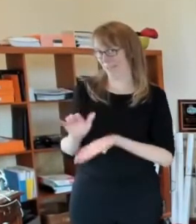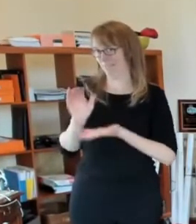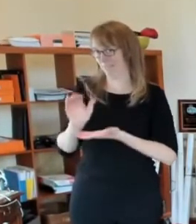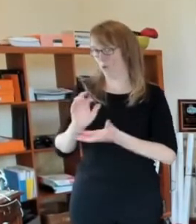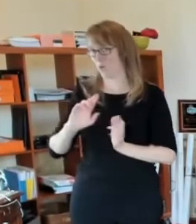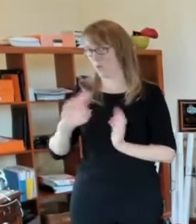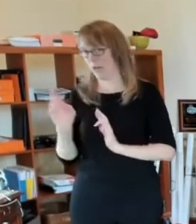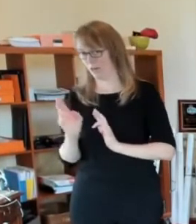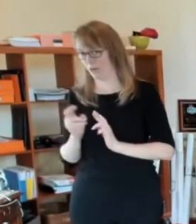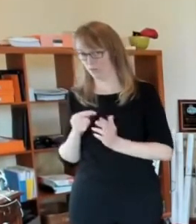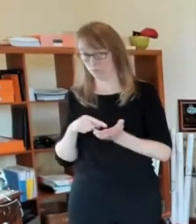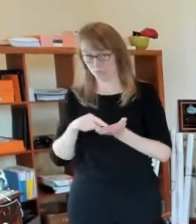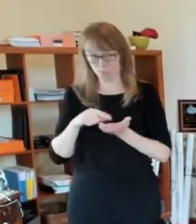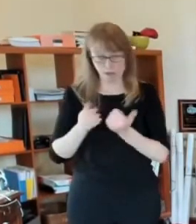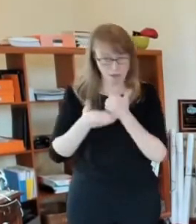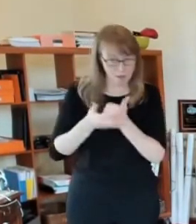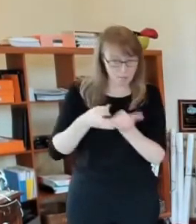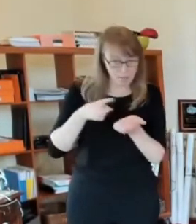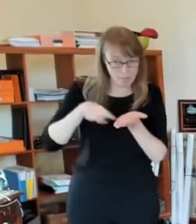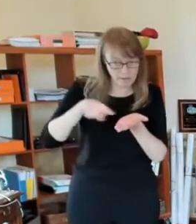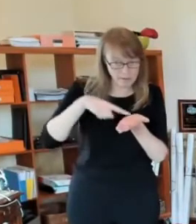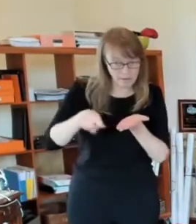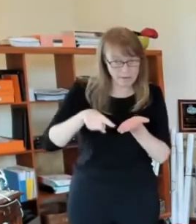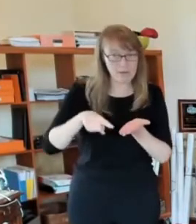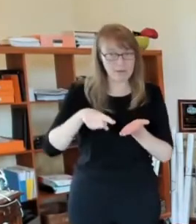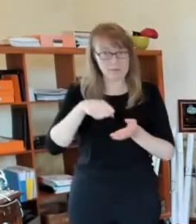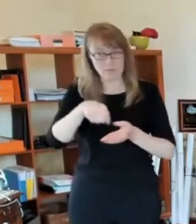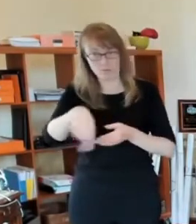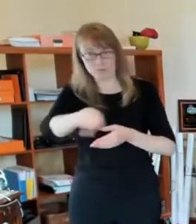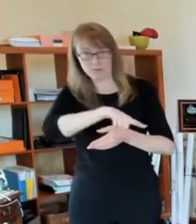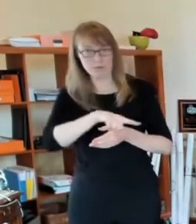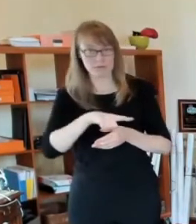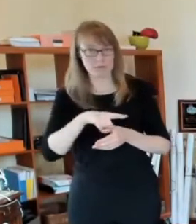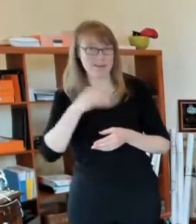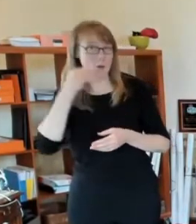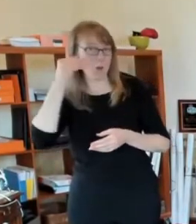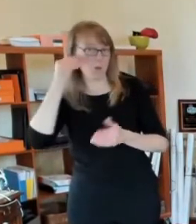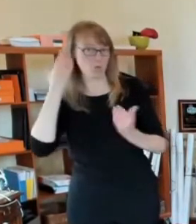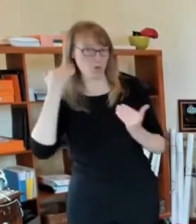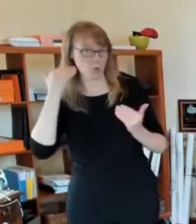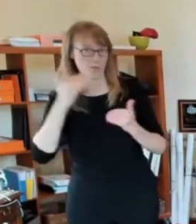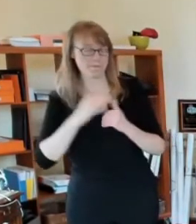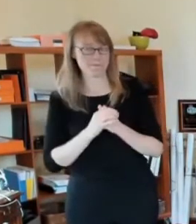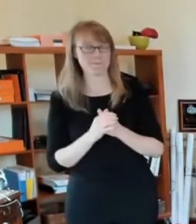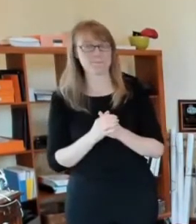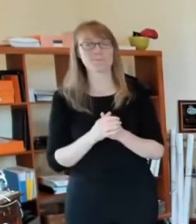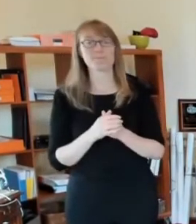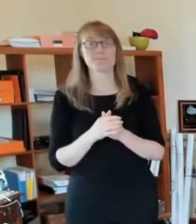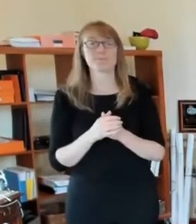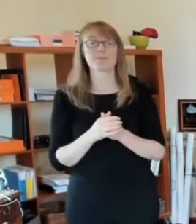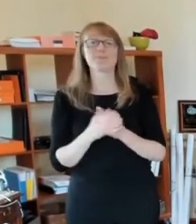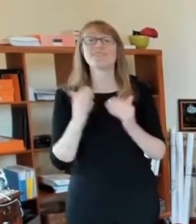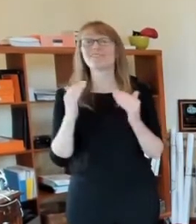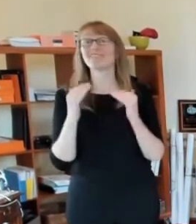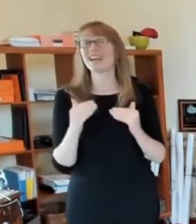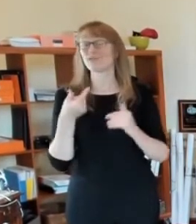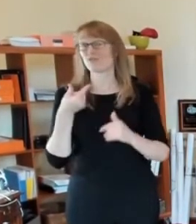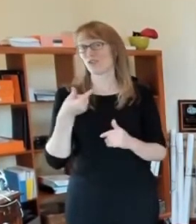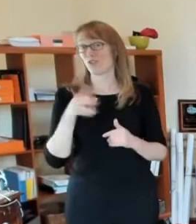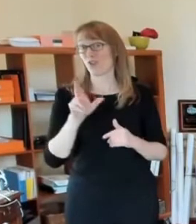about this last week also, but these grants are beginning to will be coming out shortly. We had